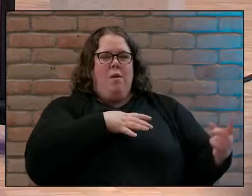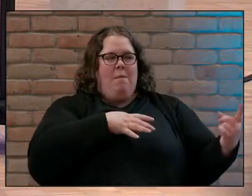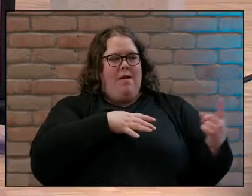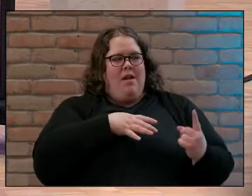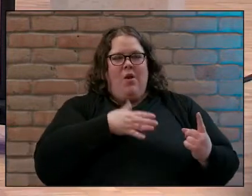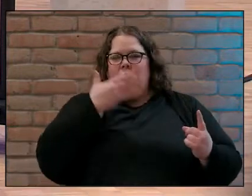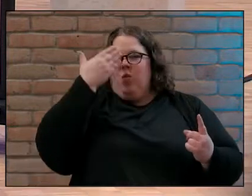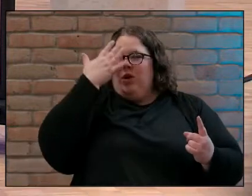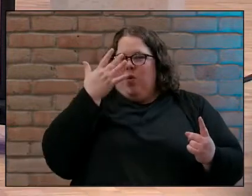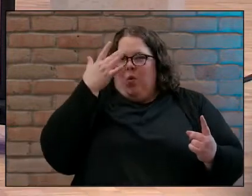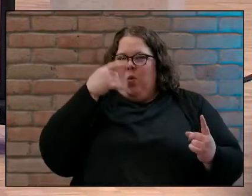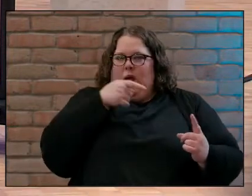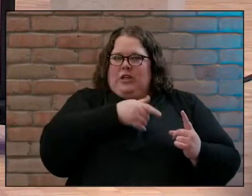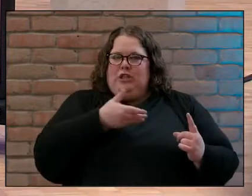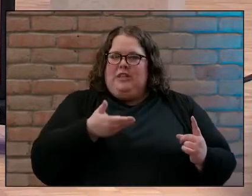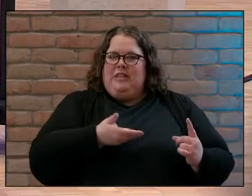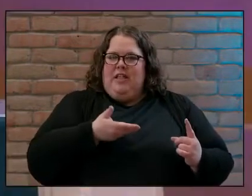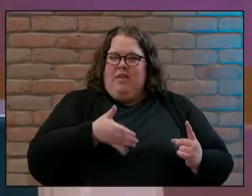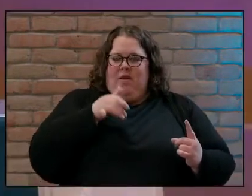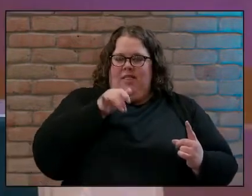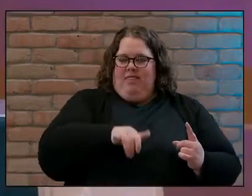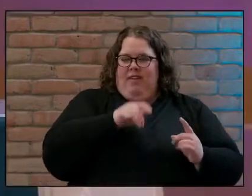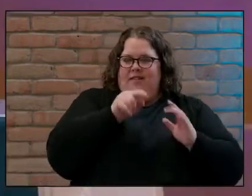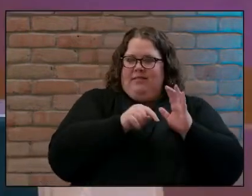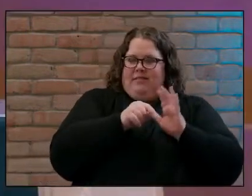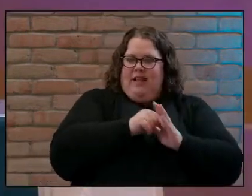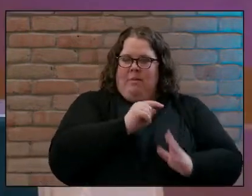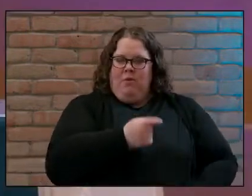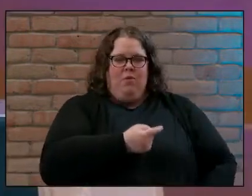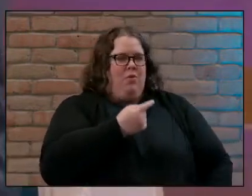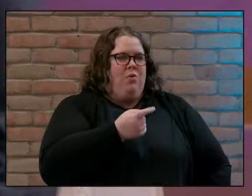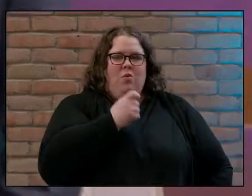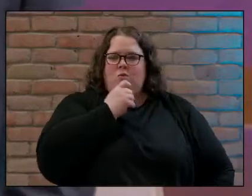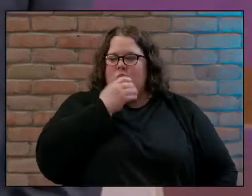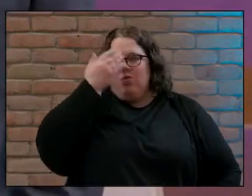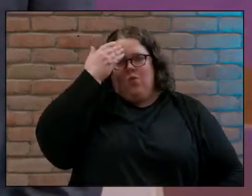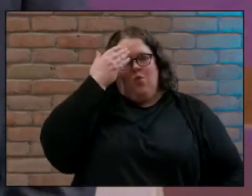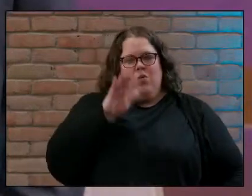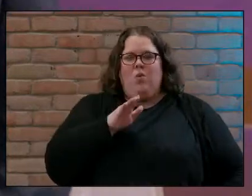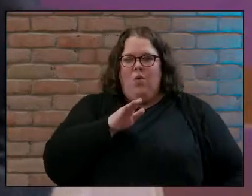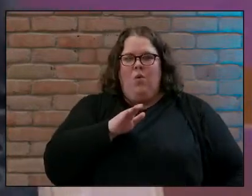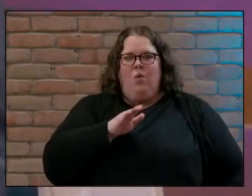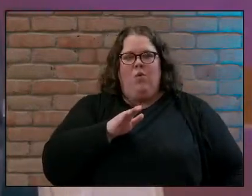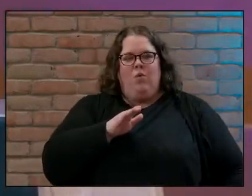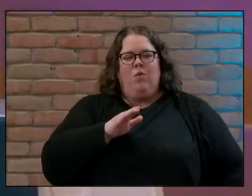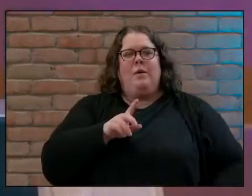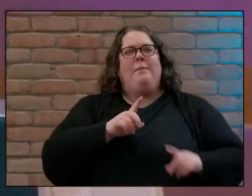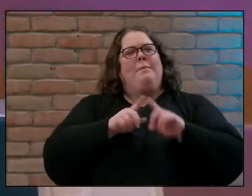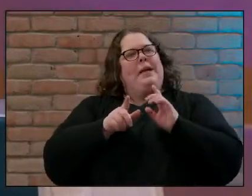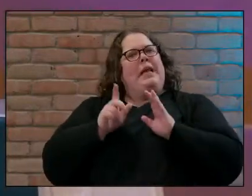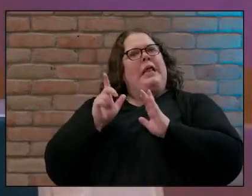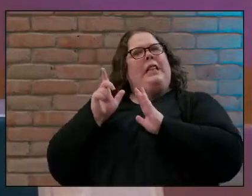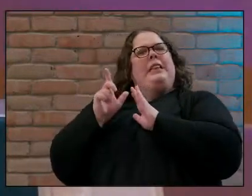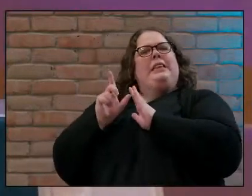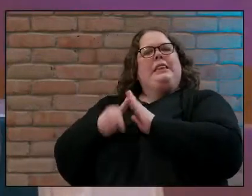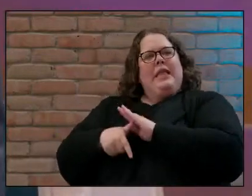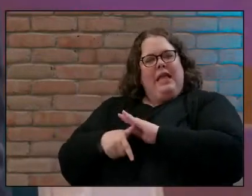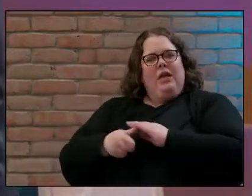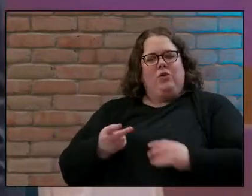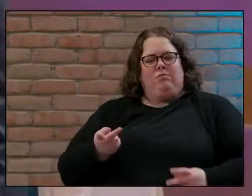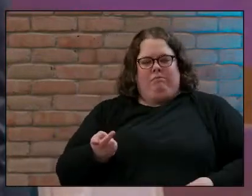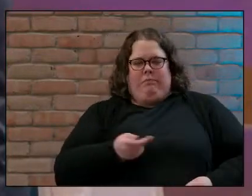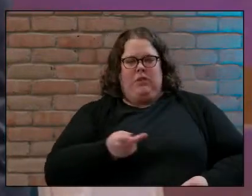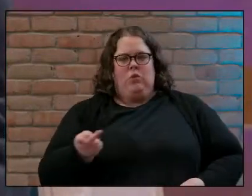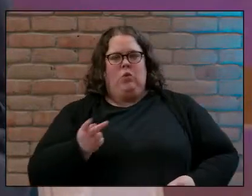we don't read it explicitly anywhere in the text but from conversation that she and Jesus have later on in this account